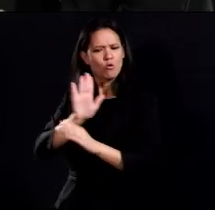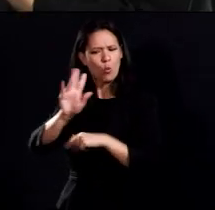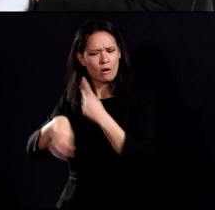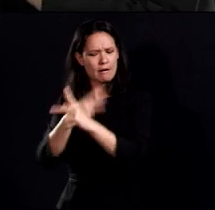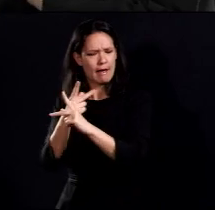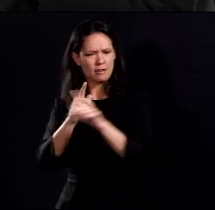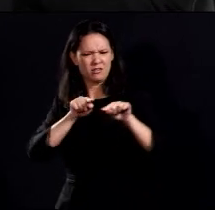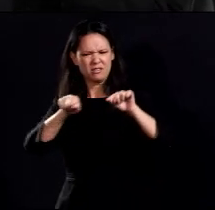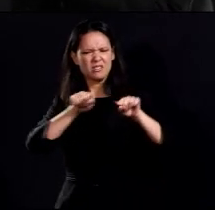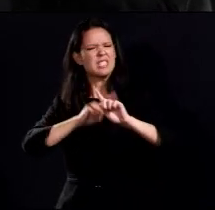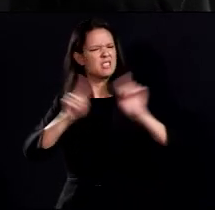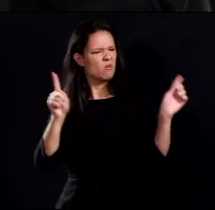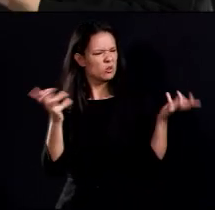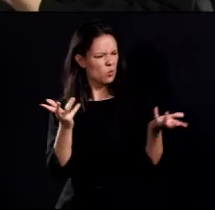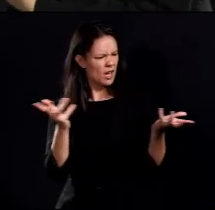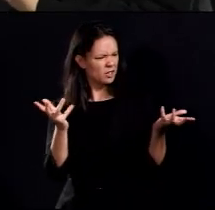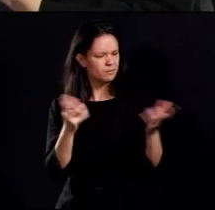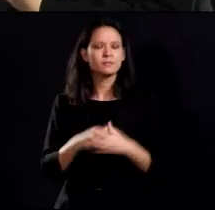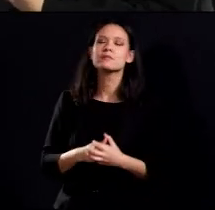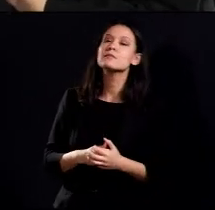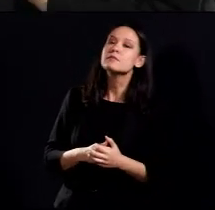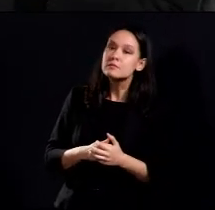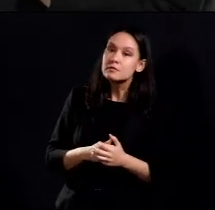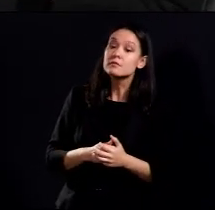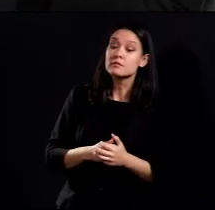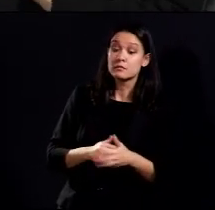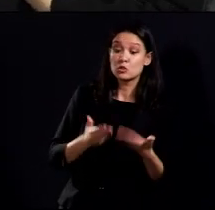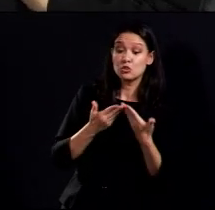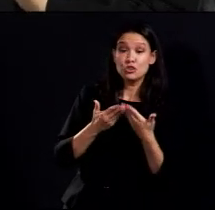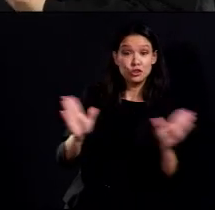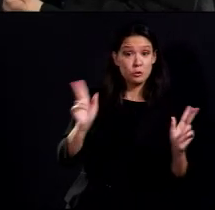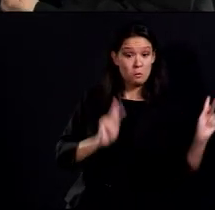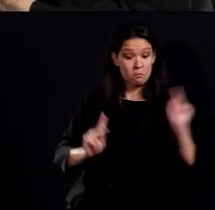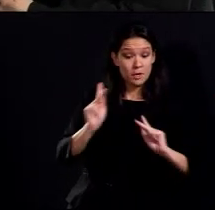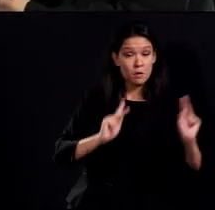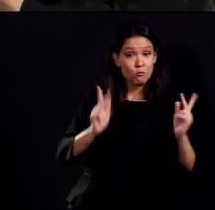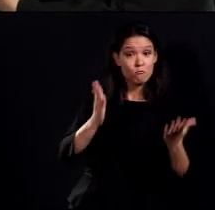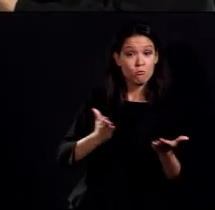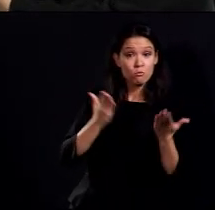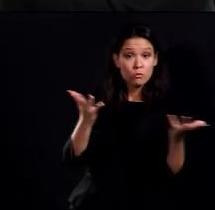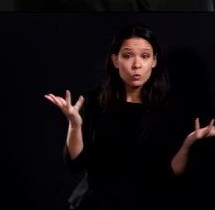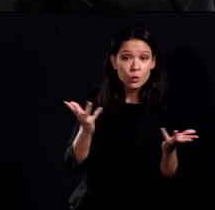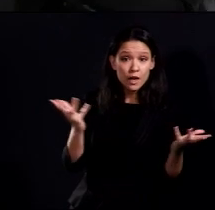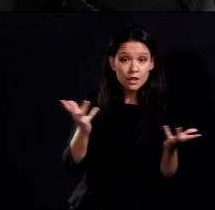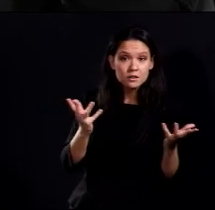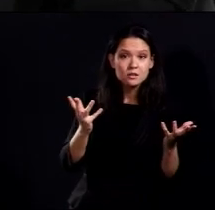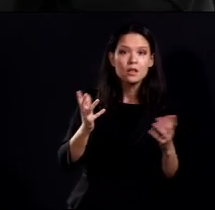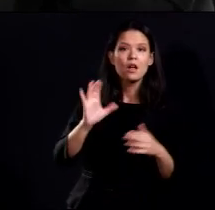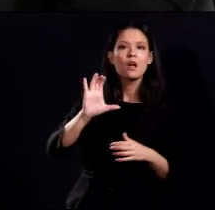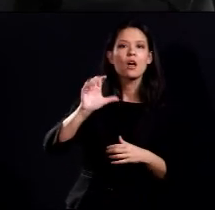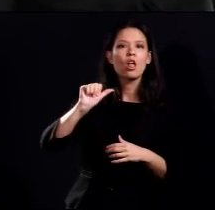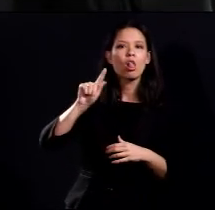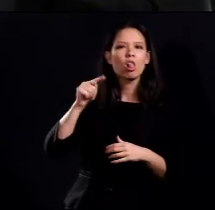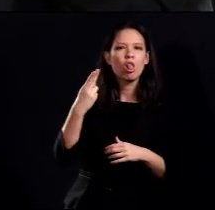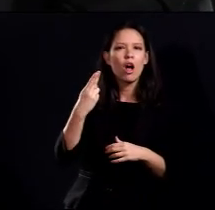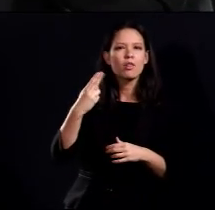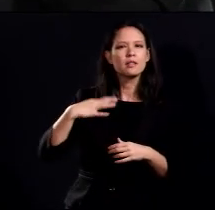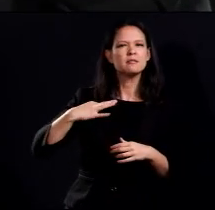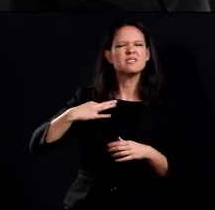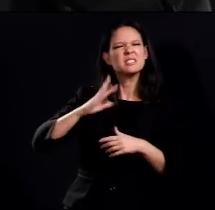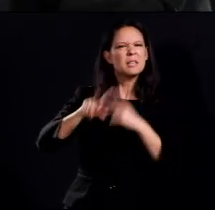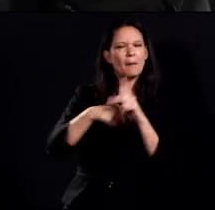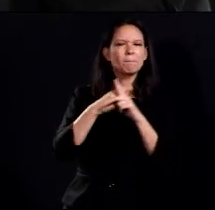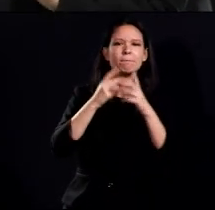wear. Right. So, for the general public, the recommendation is to wear cloth coverings, face